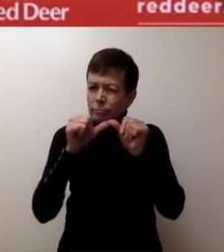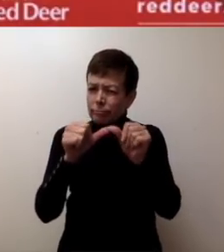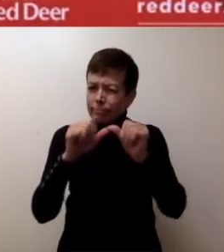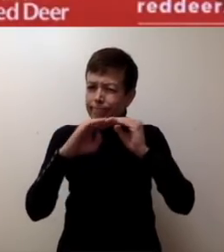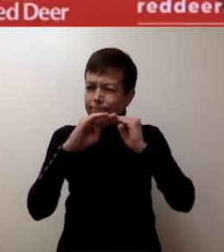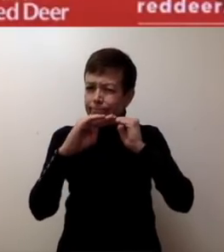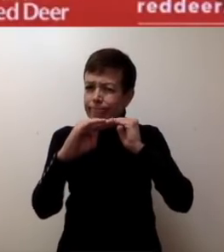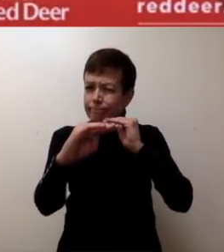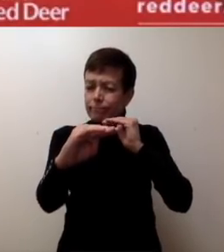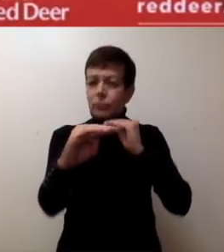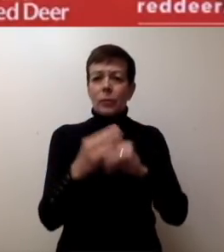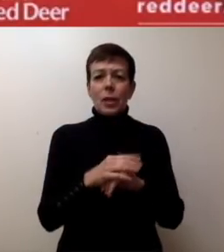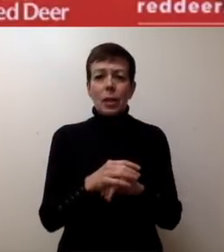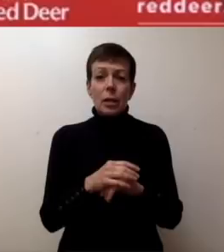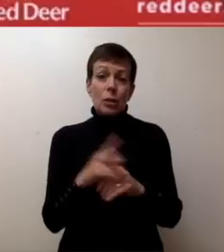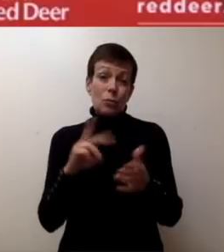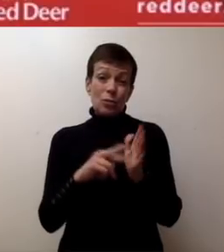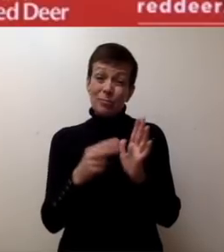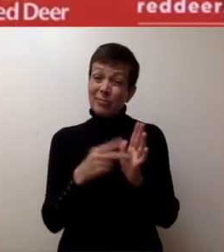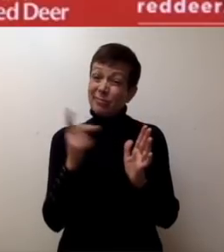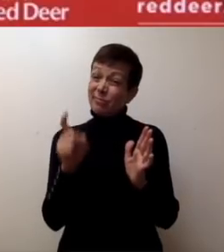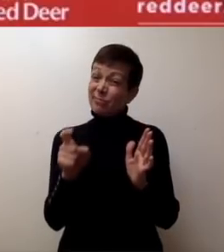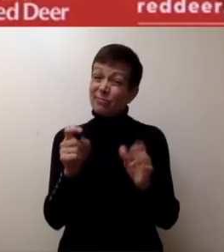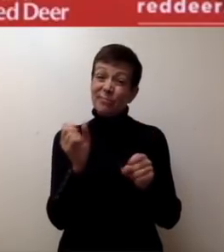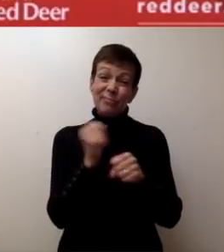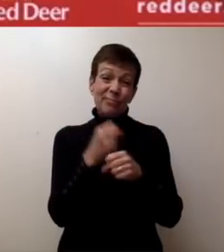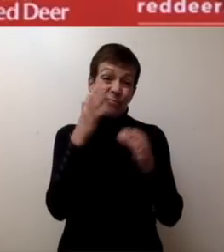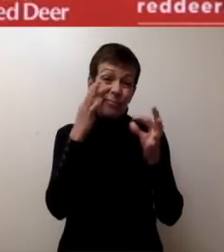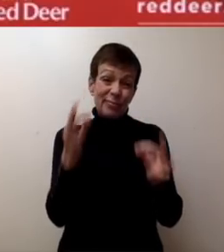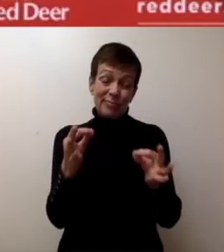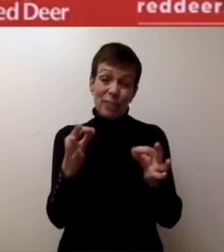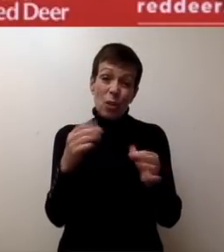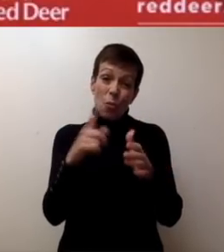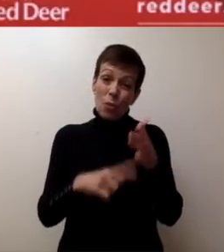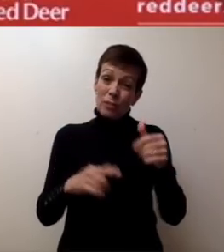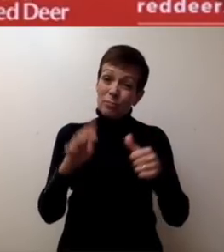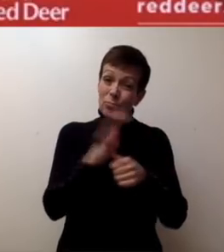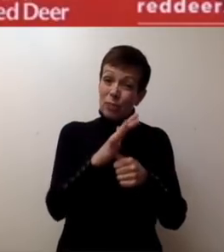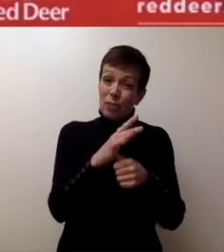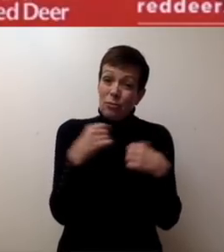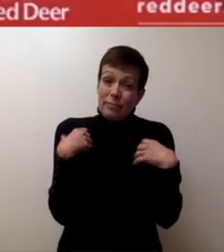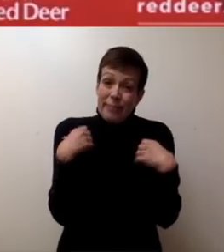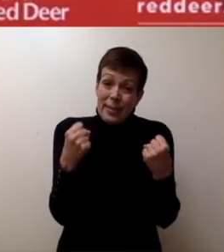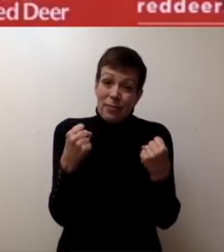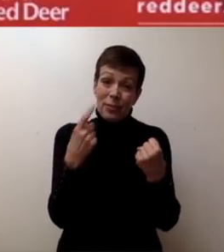made this decision in the health and safety interest of our most youngest citizens.